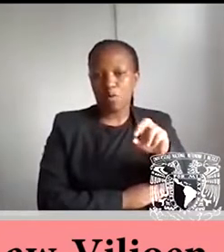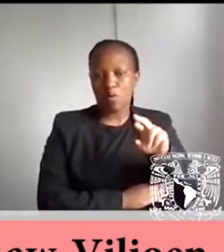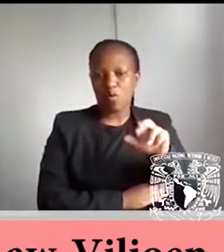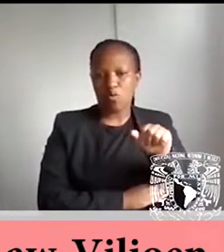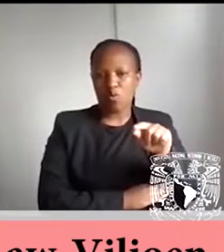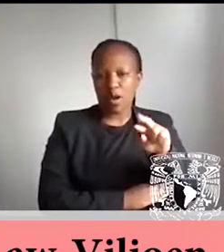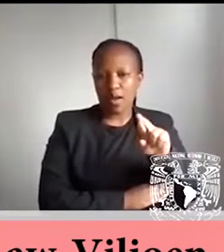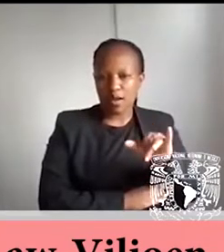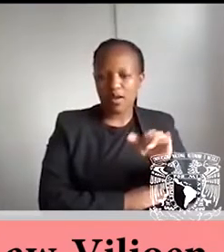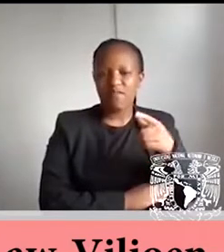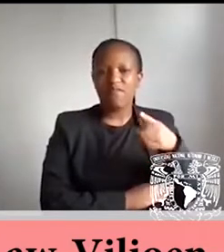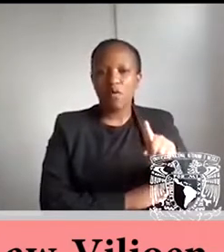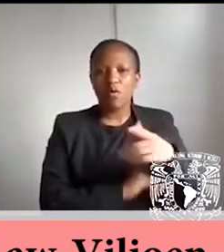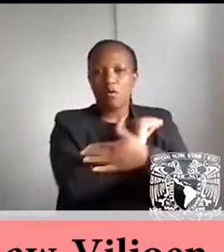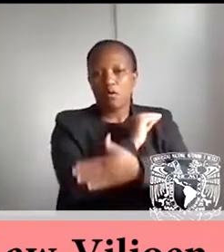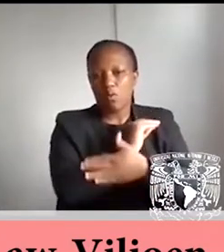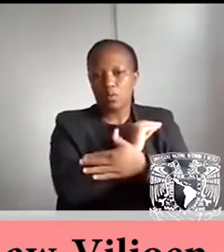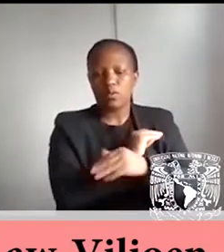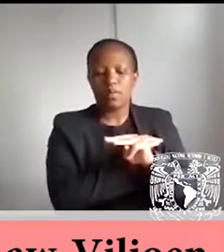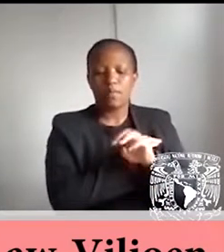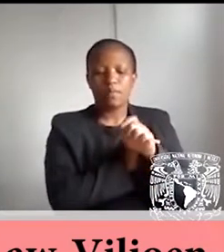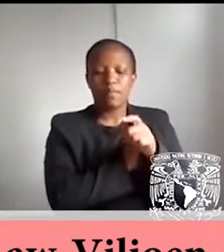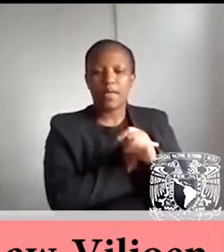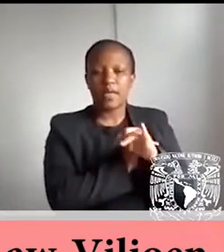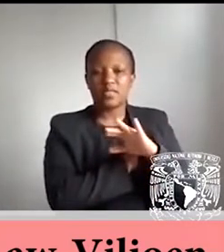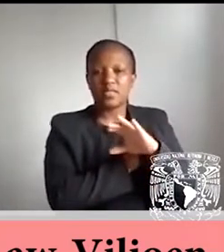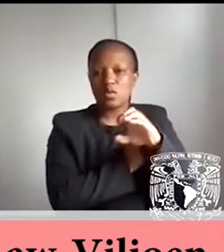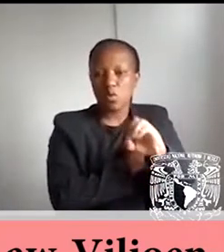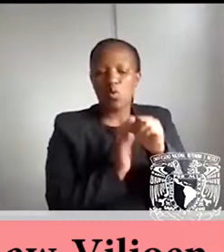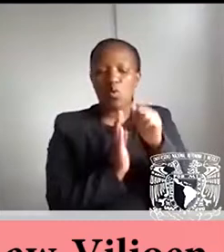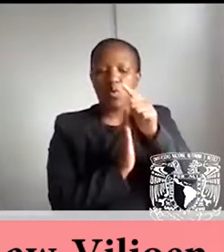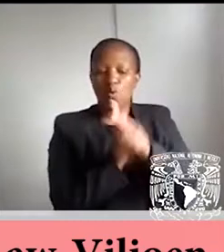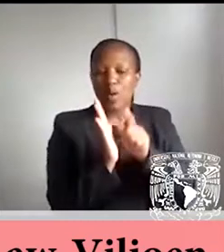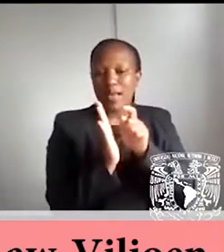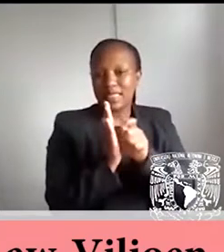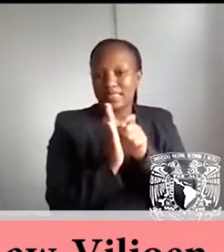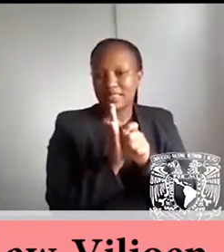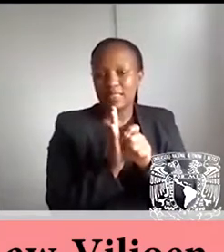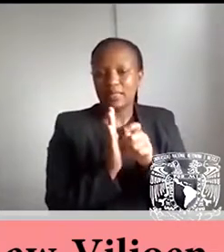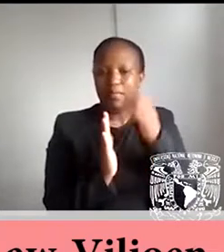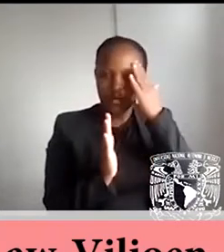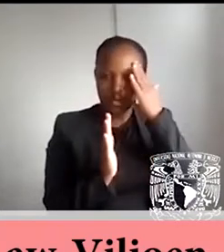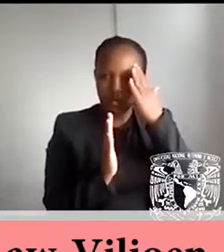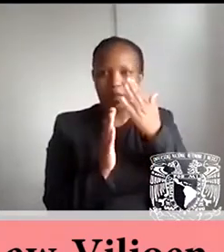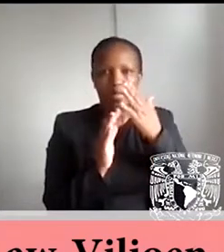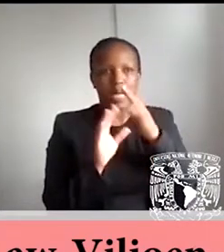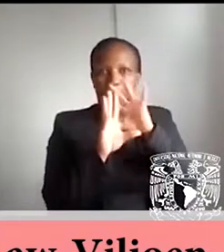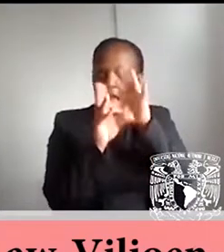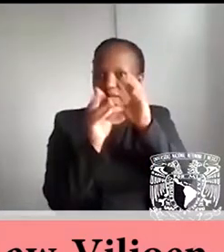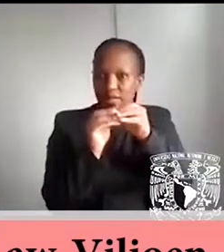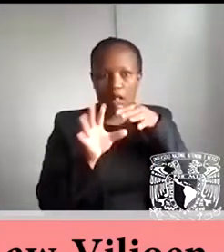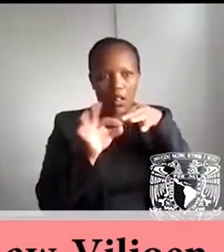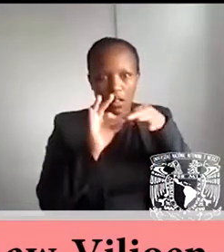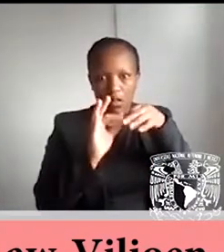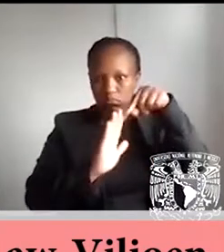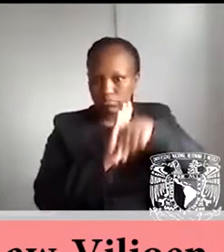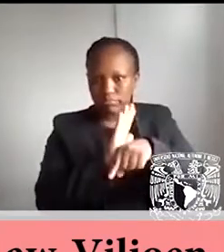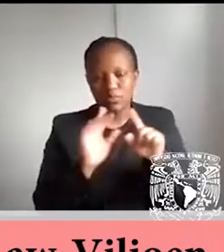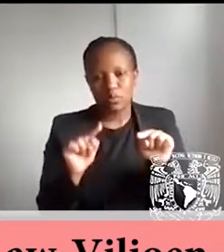interpretation of the zeitgeist in contemporary Mexican literature. And I know you won't be able to touch on everything that's important, but